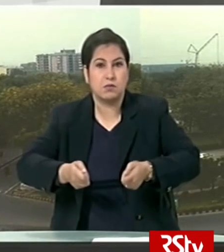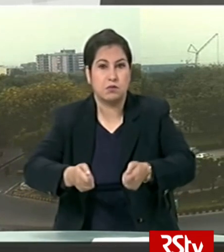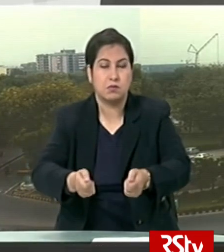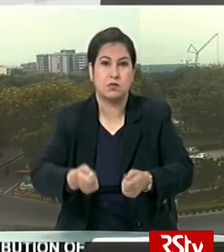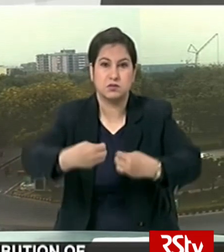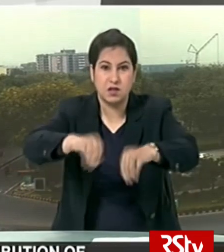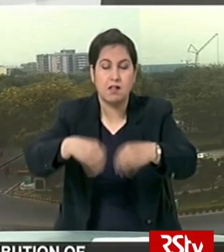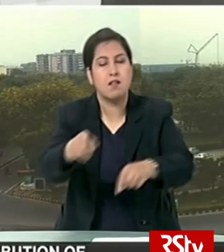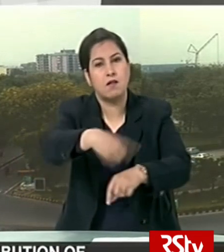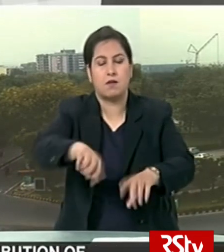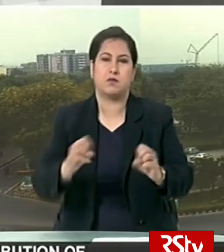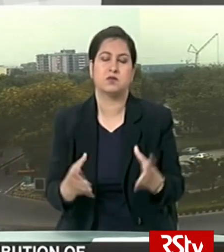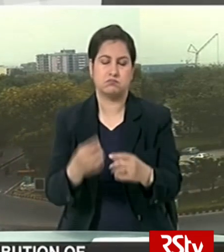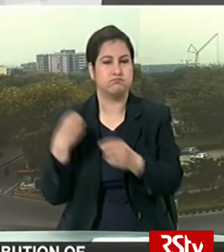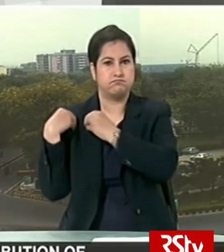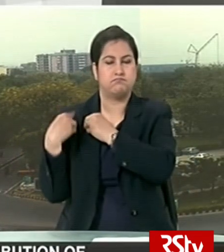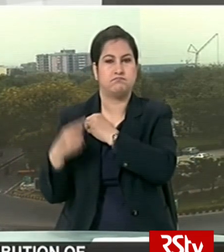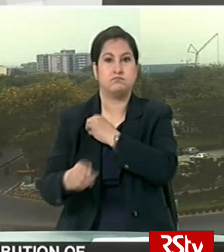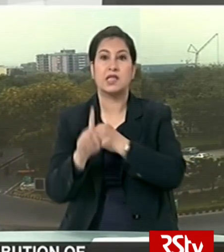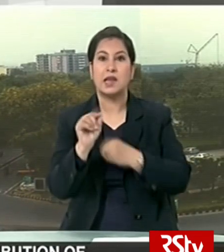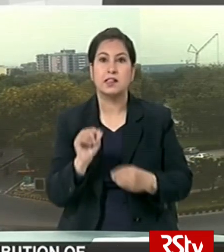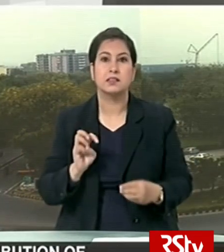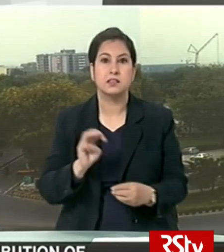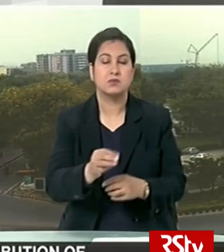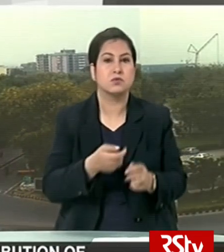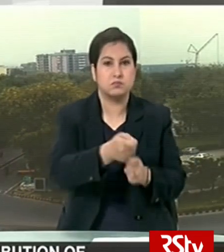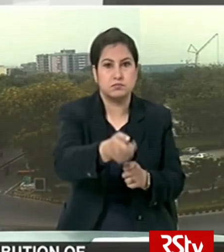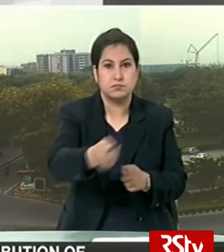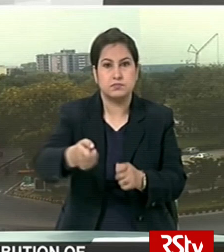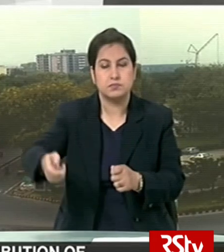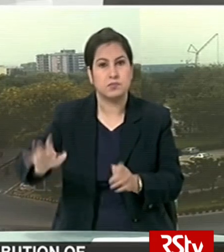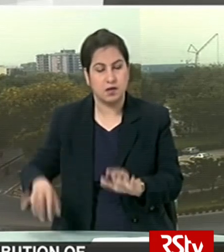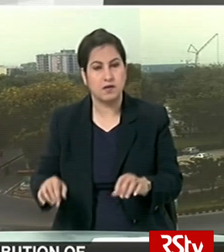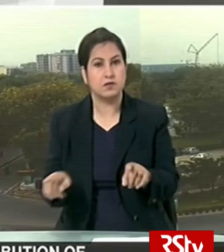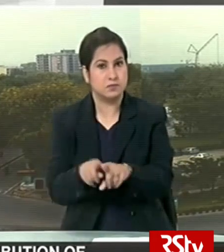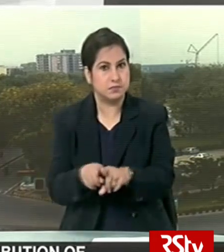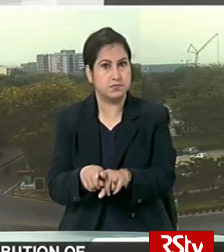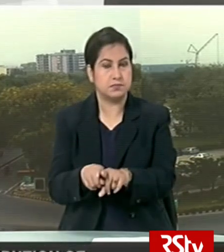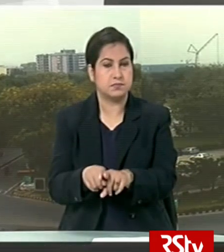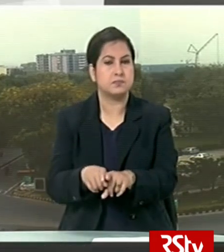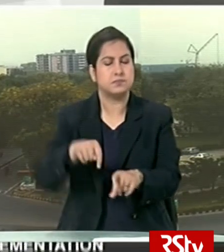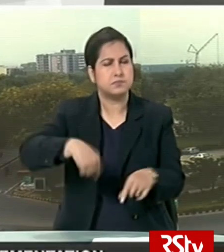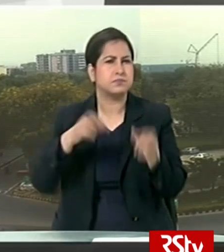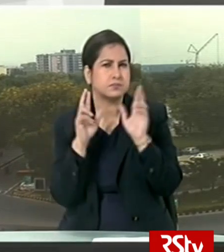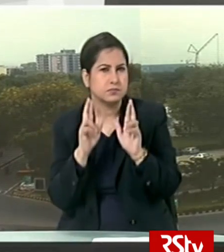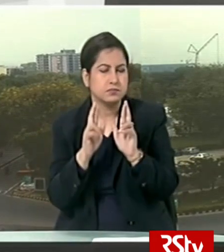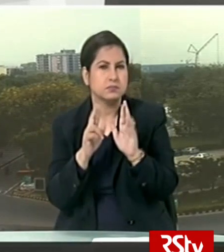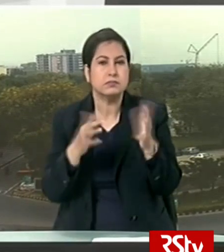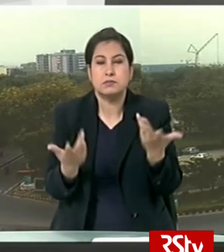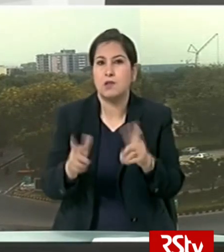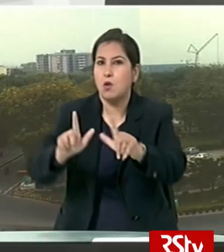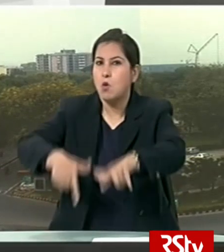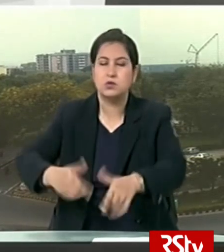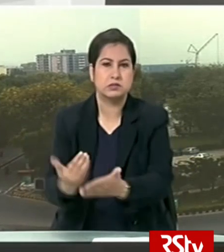initial working capital of up to 10,000 rupees and for this we expect a liquidity